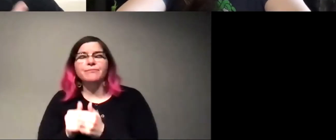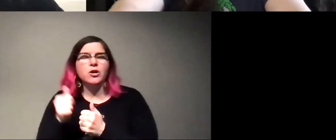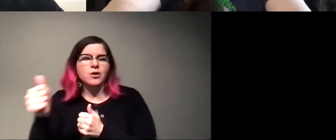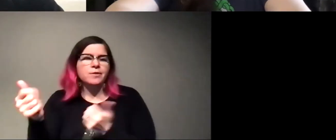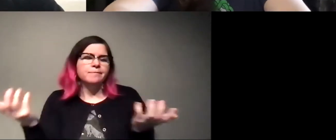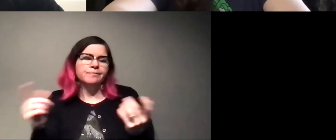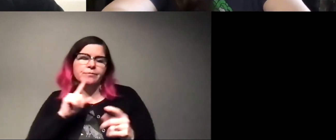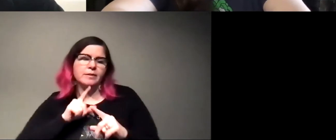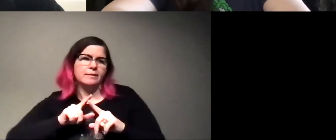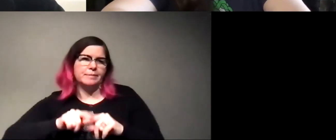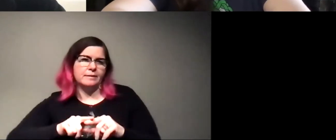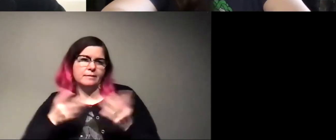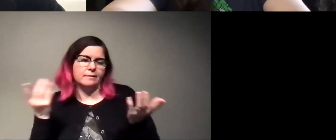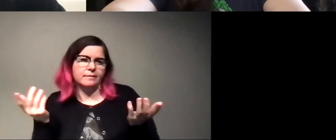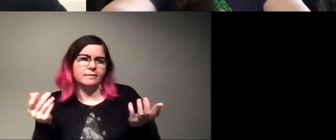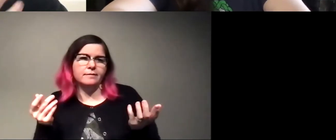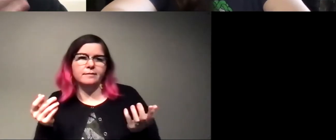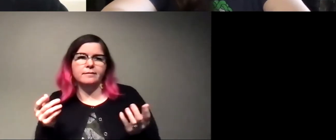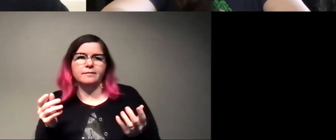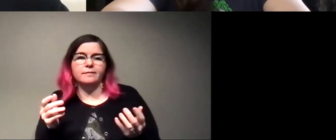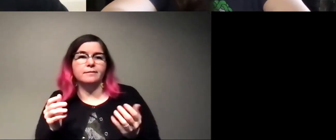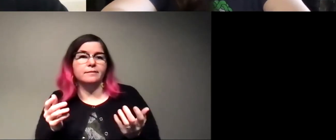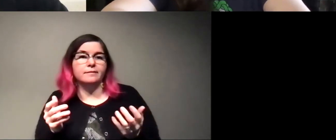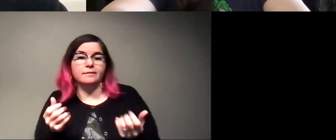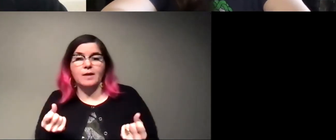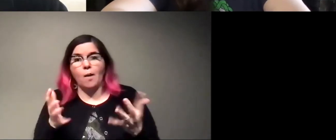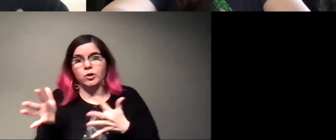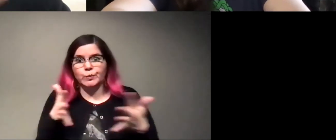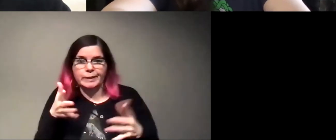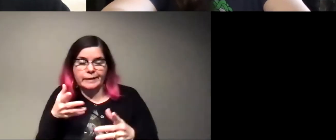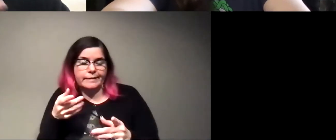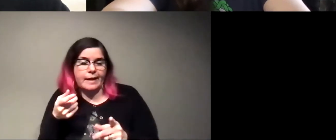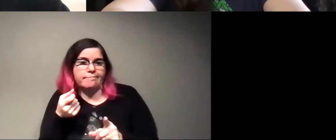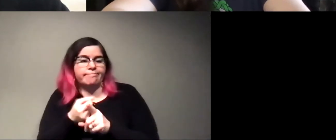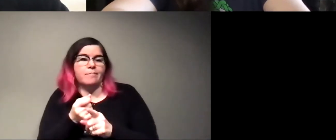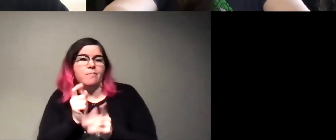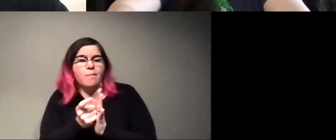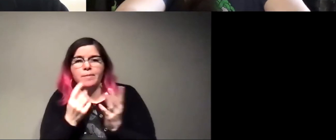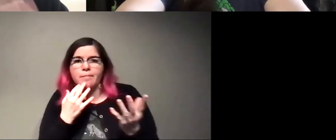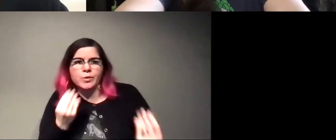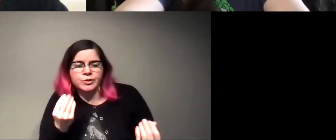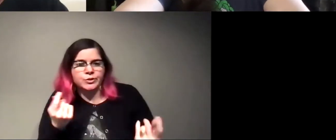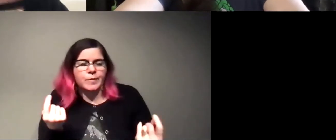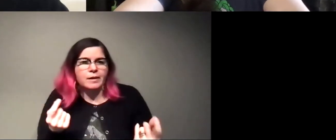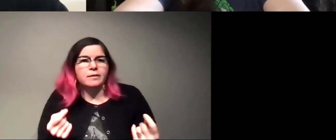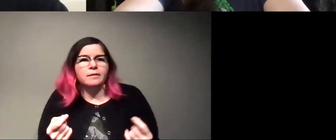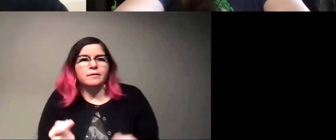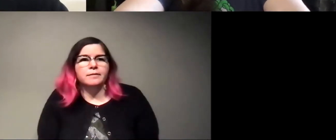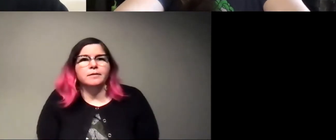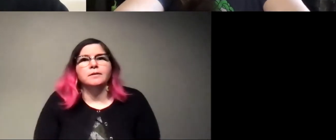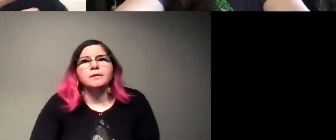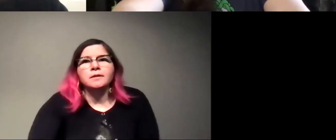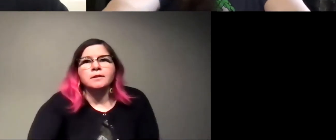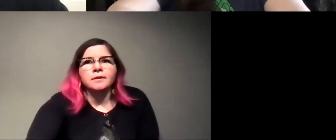is entirely based on, you know, conditions like how, how much wind is there? What's the moisture like? Um, is, is there a lot of